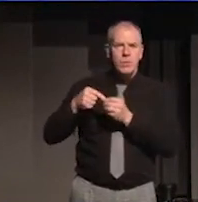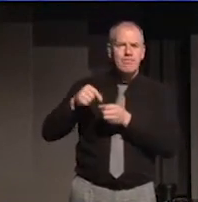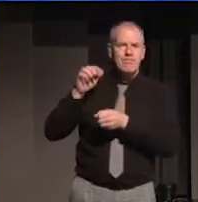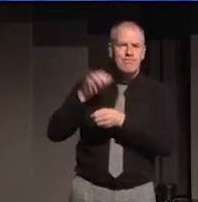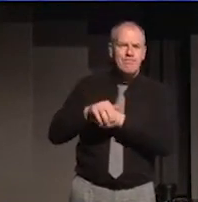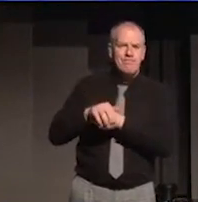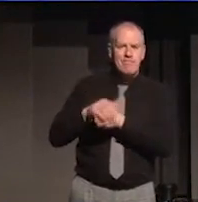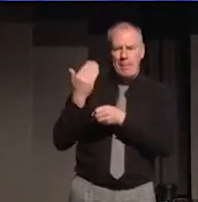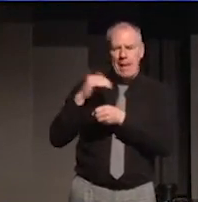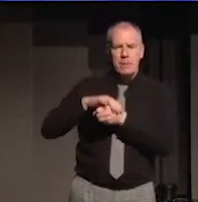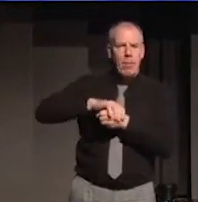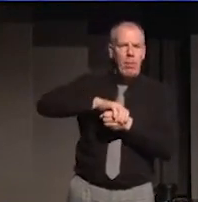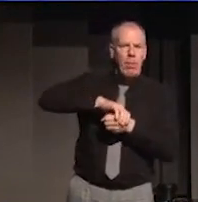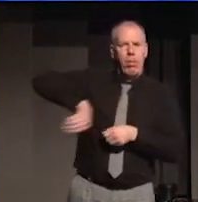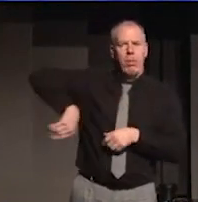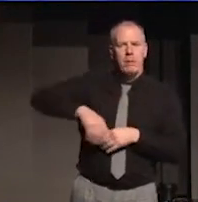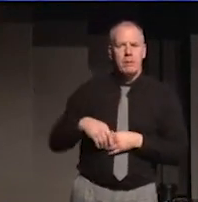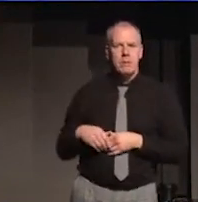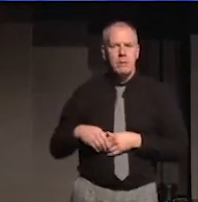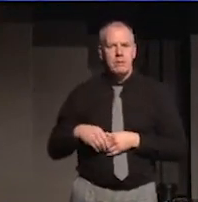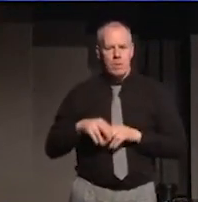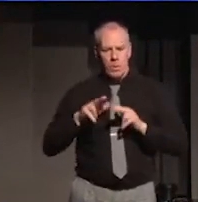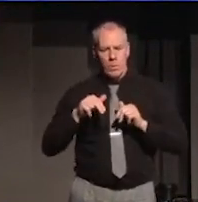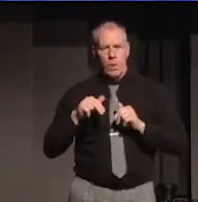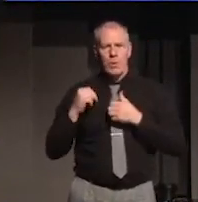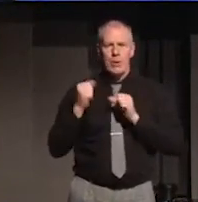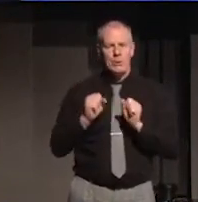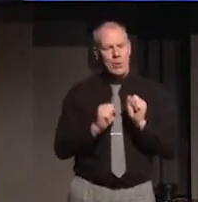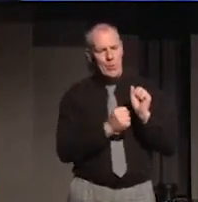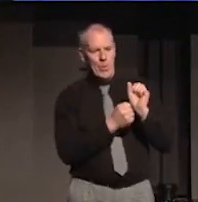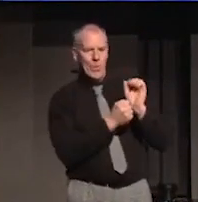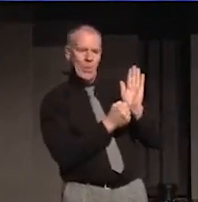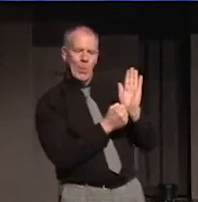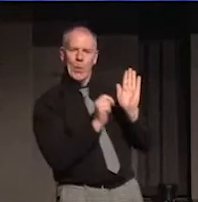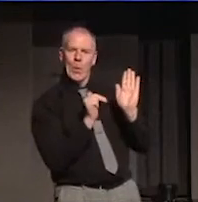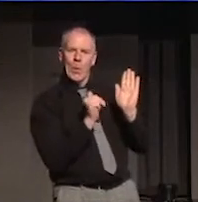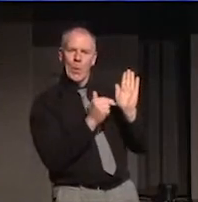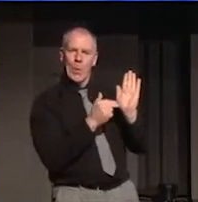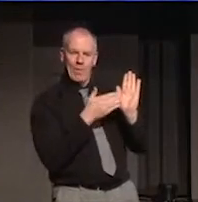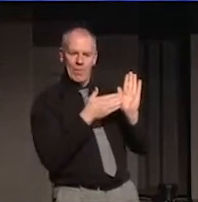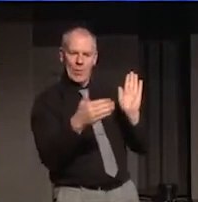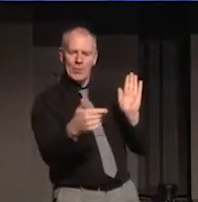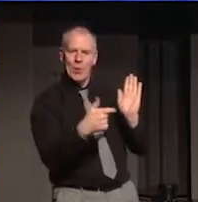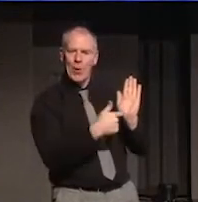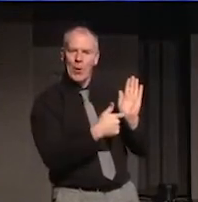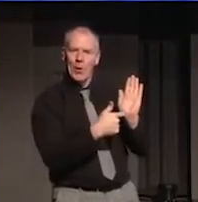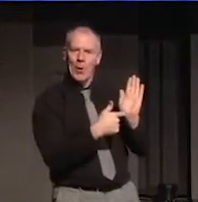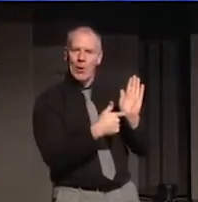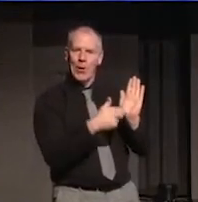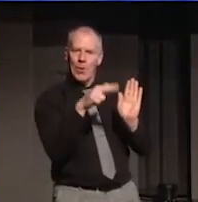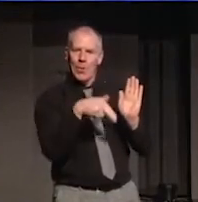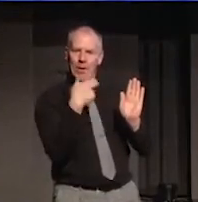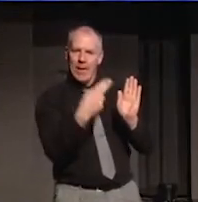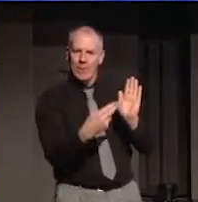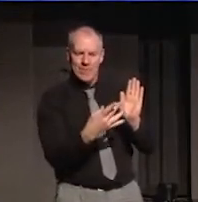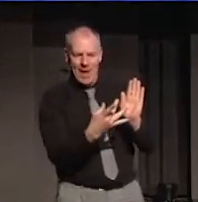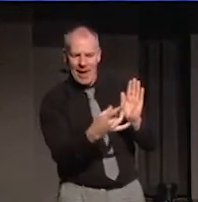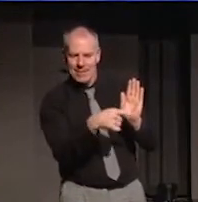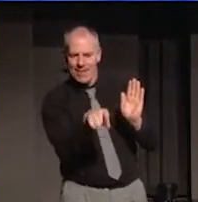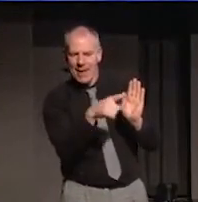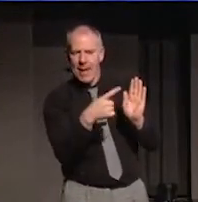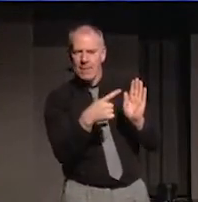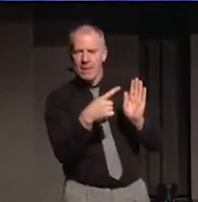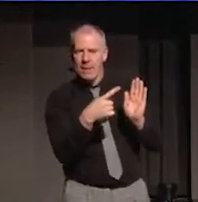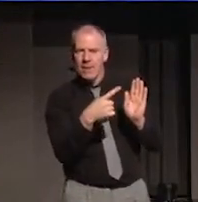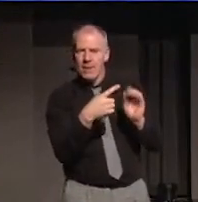past and hand the new generation this shiny new page, without really talking to them and each